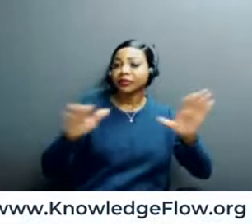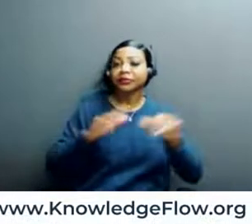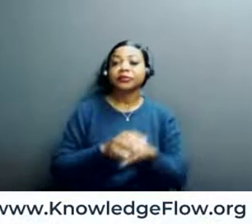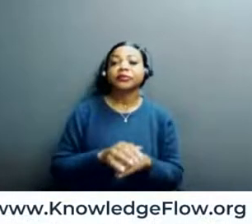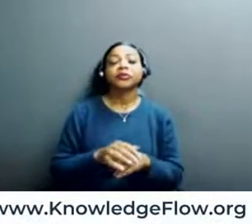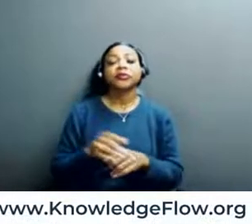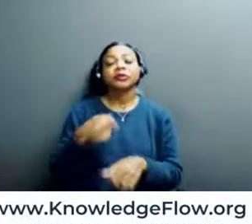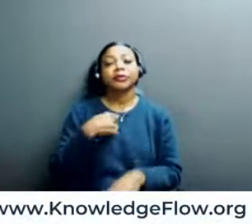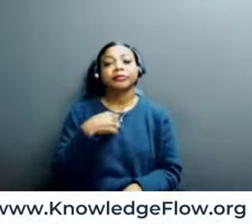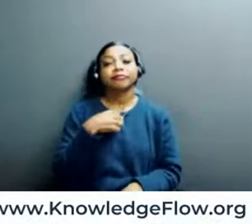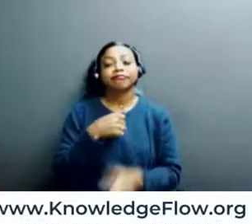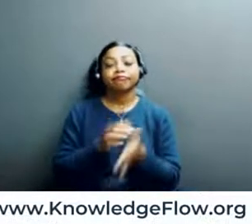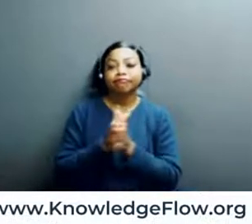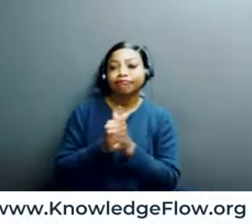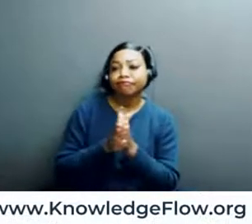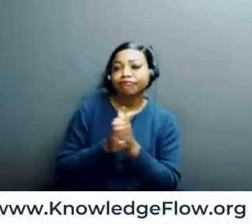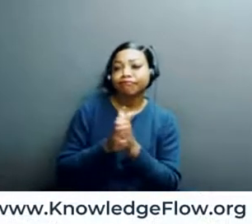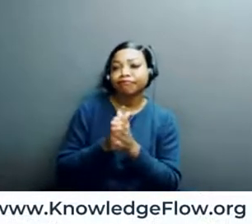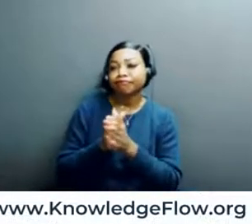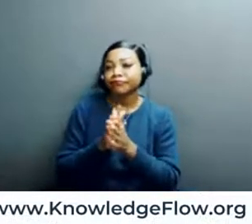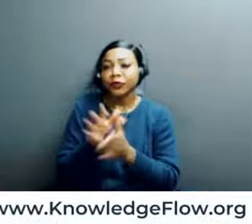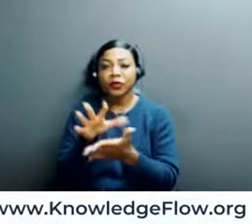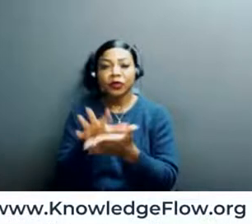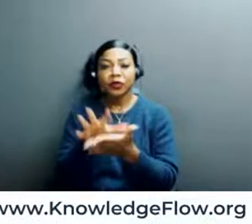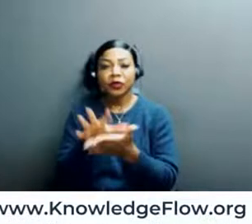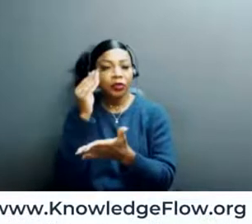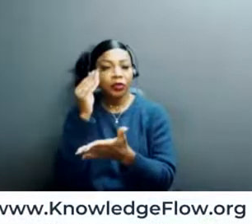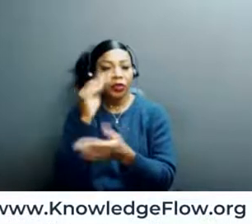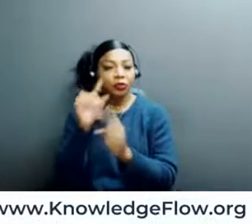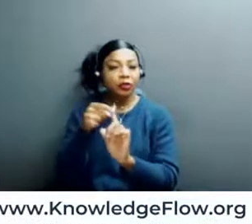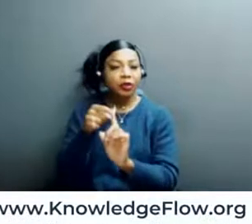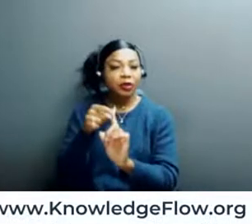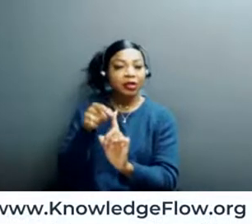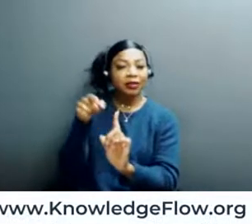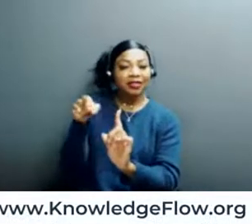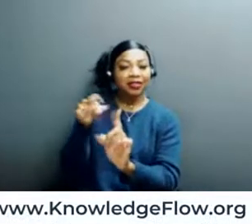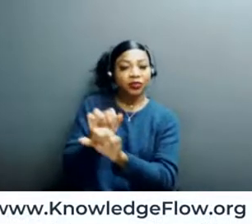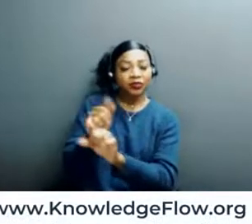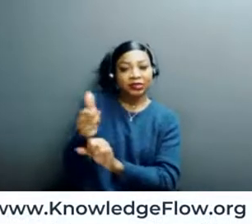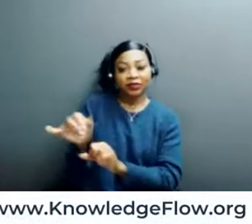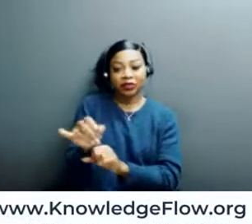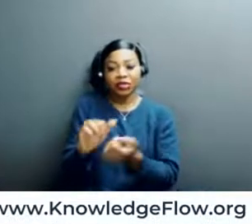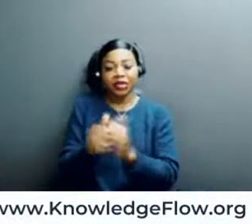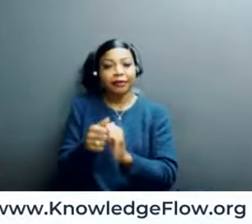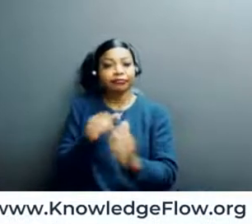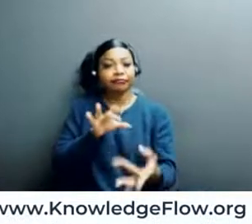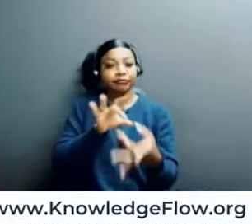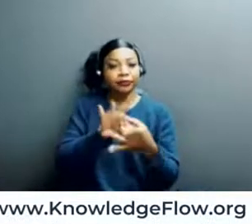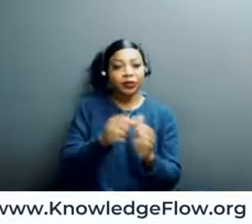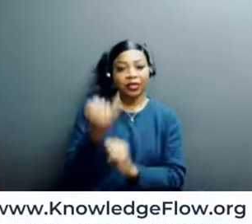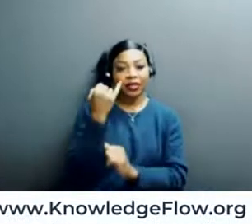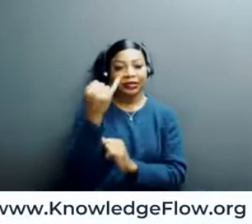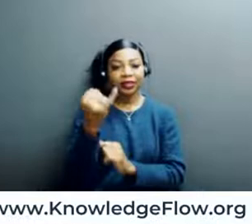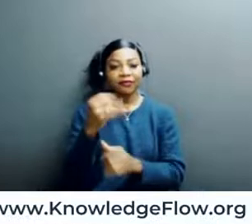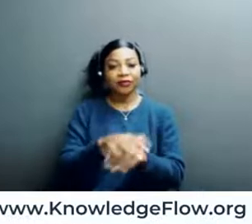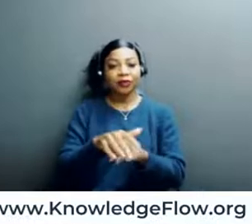You know, how can you tell most, tell us more about this particular work and also how this connects with the idea of social